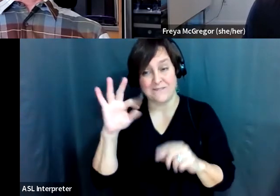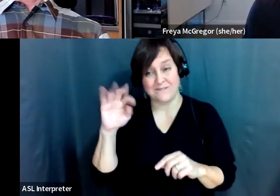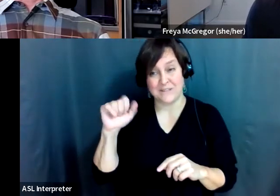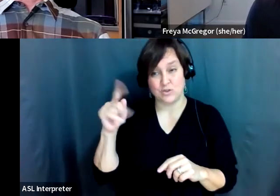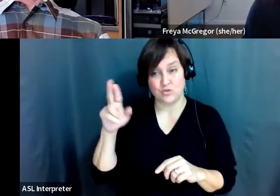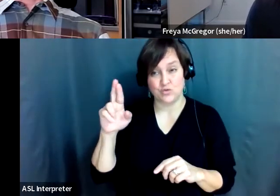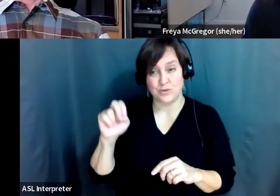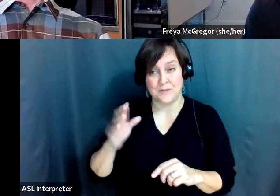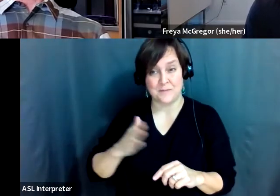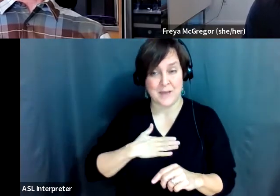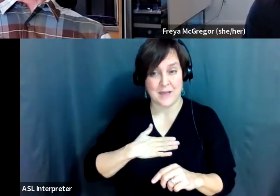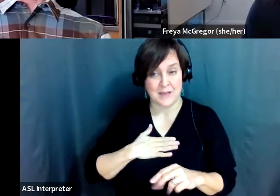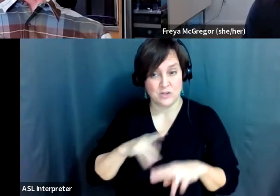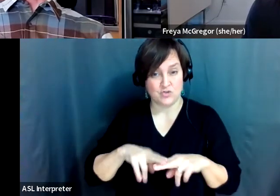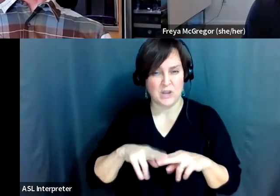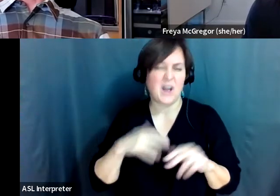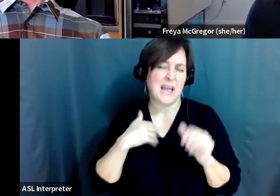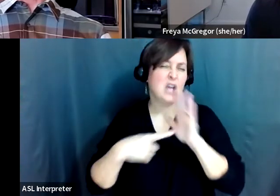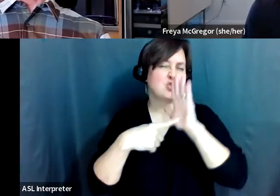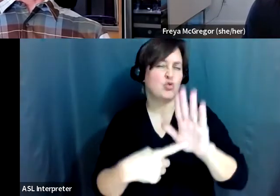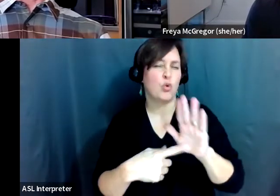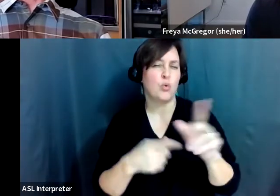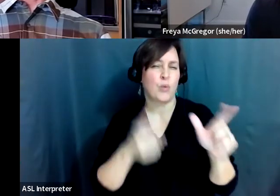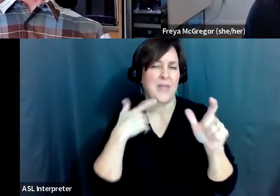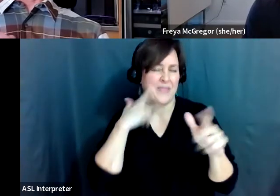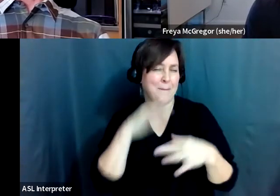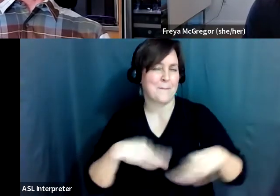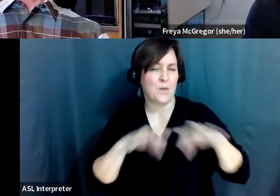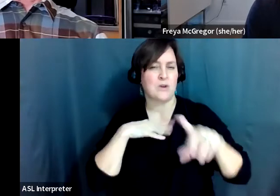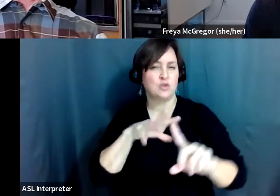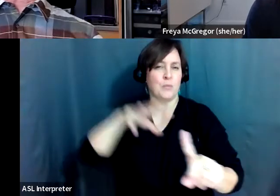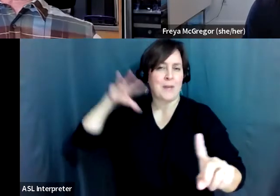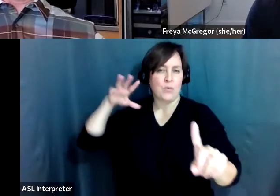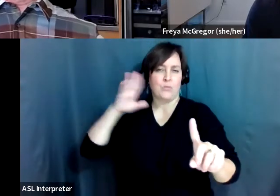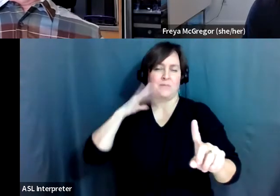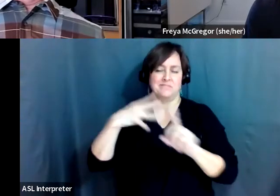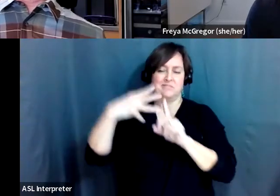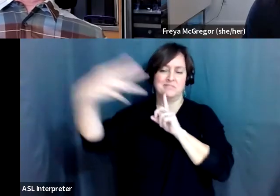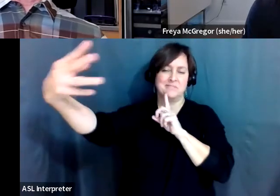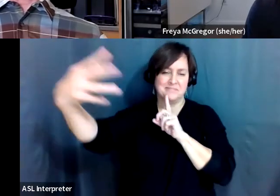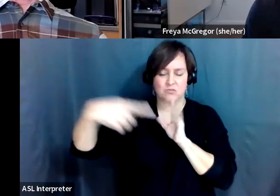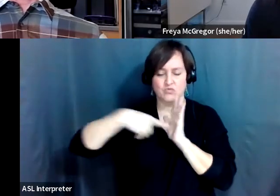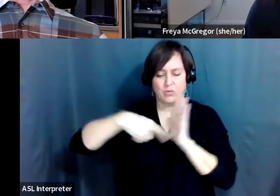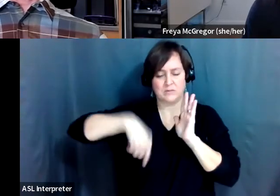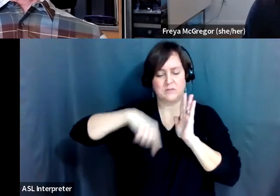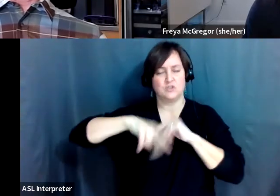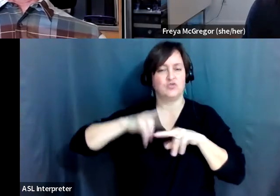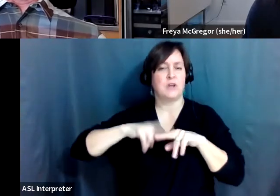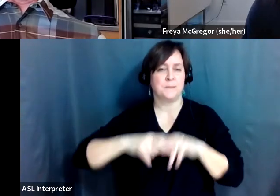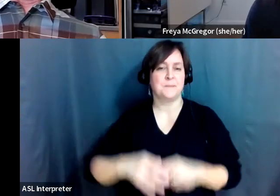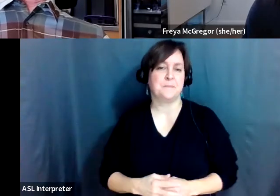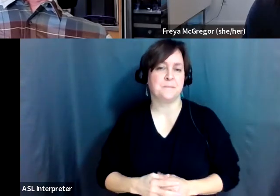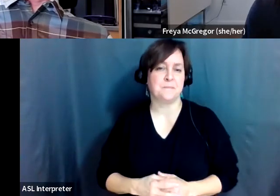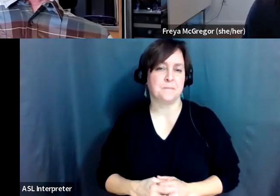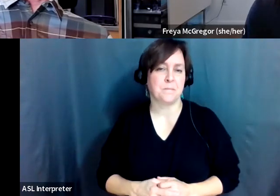and I can show it real quick because I think this is important. So, I'm going to zoom out and just show one of the features that I forgot